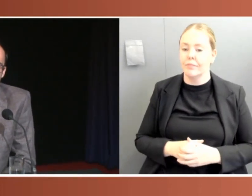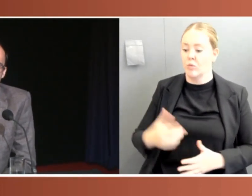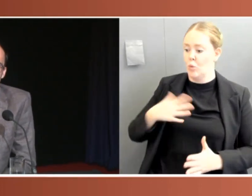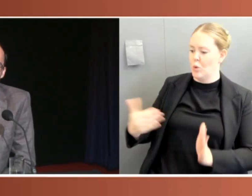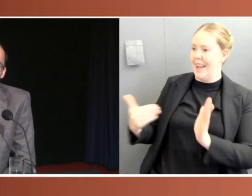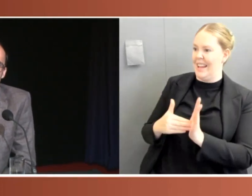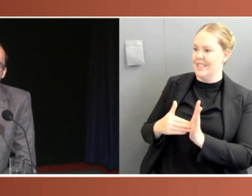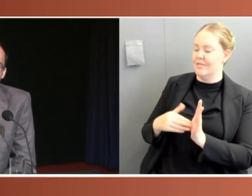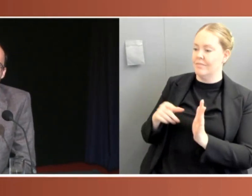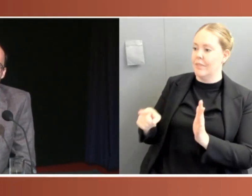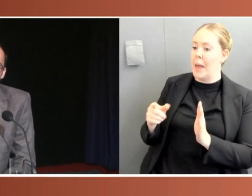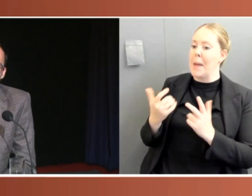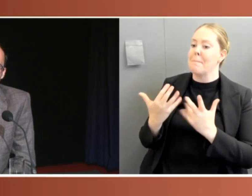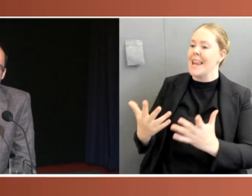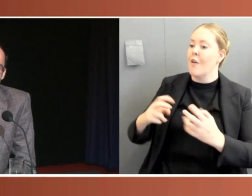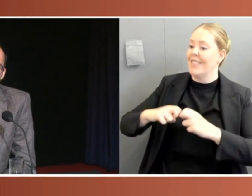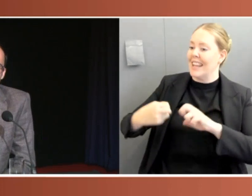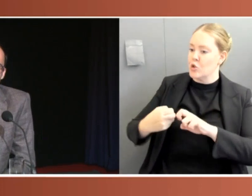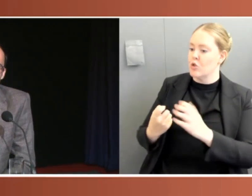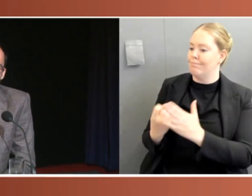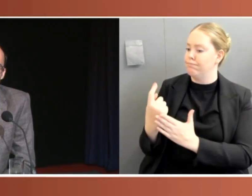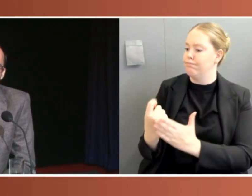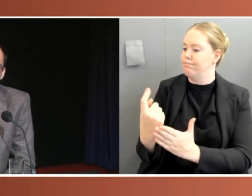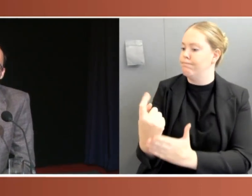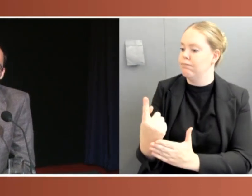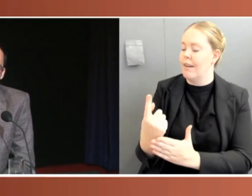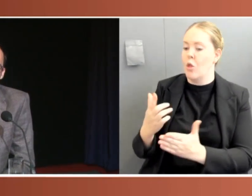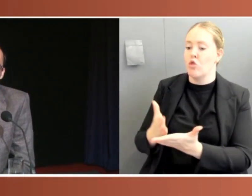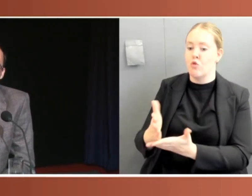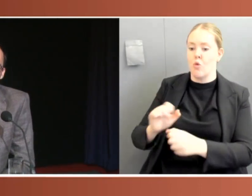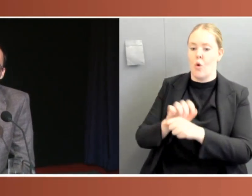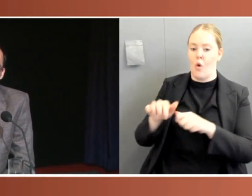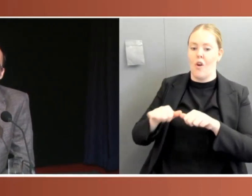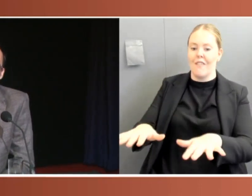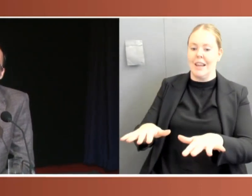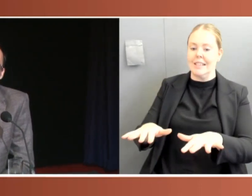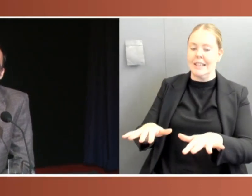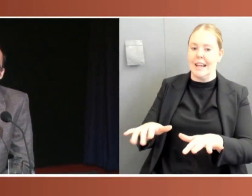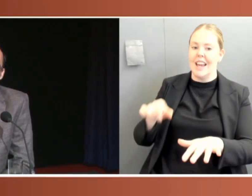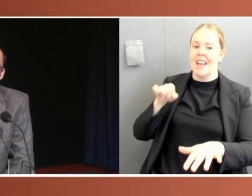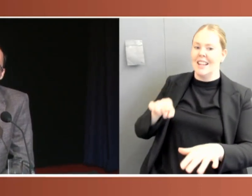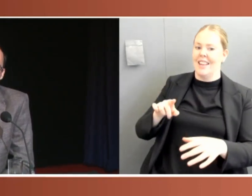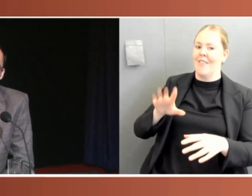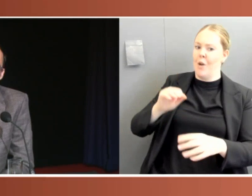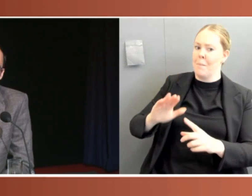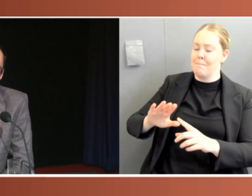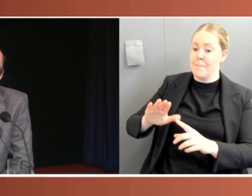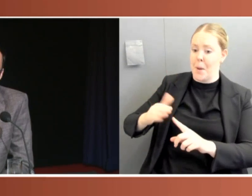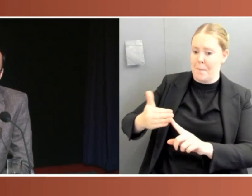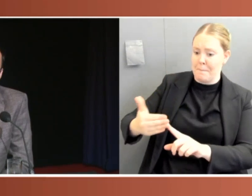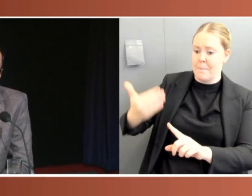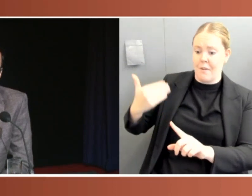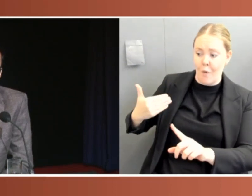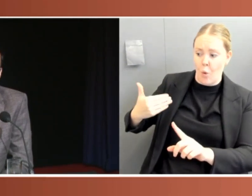are longstanding. So things like the use of delegated legislation that is non-disallowable and that can't be overturned by Parliament or challenged by Parliament